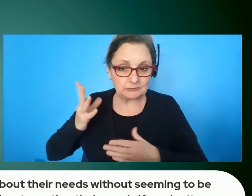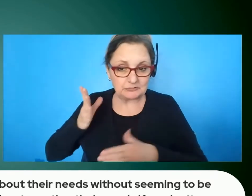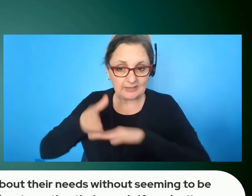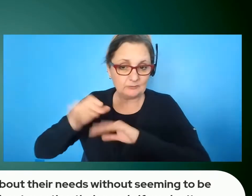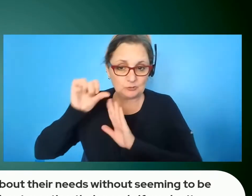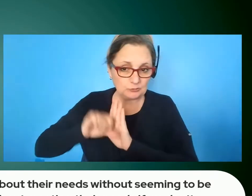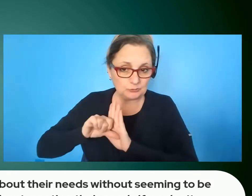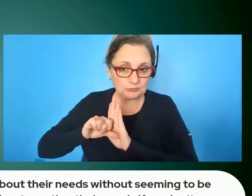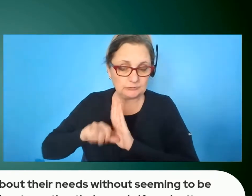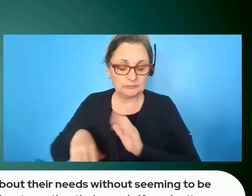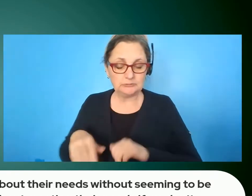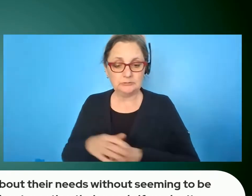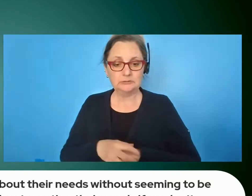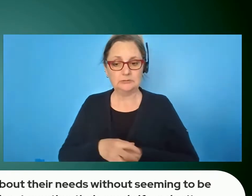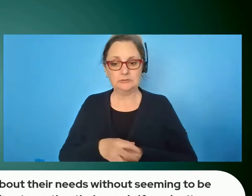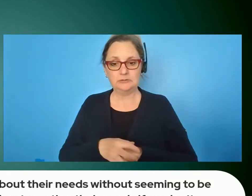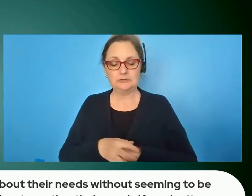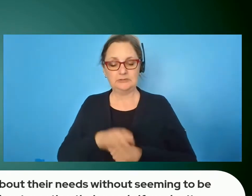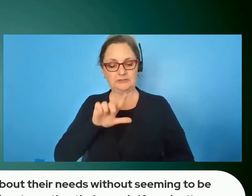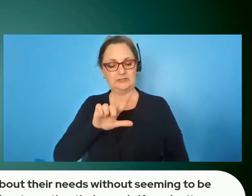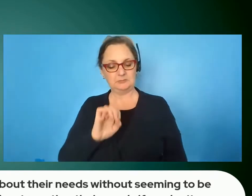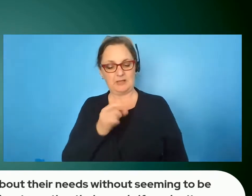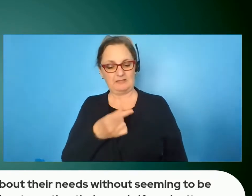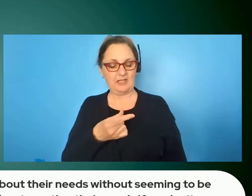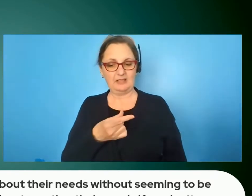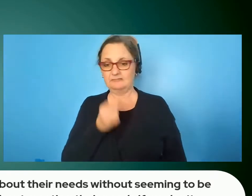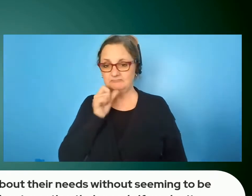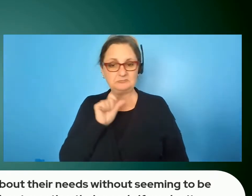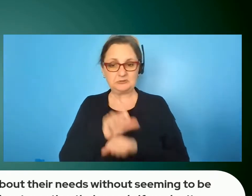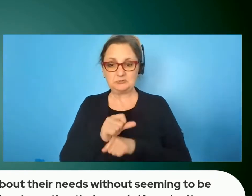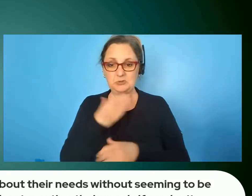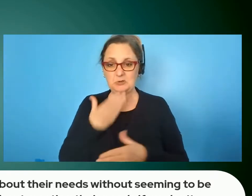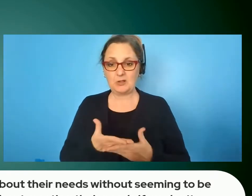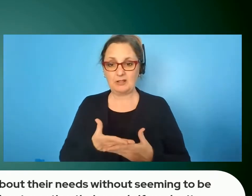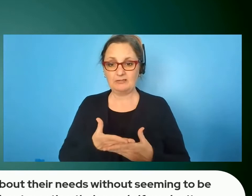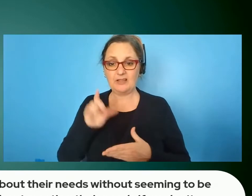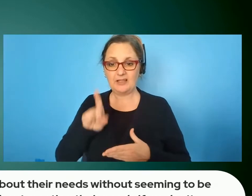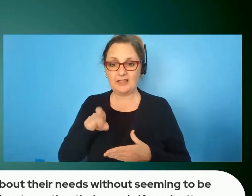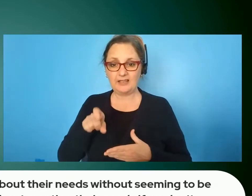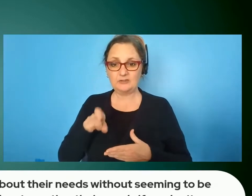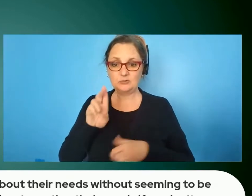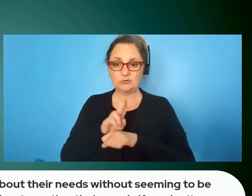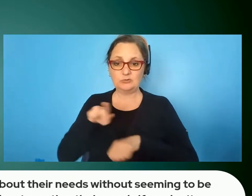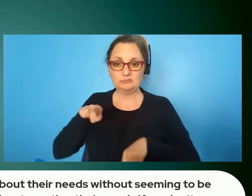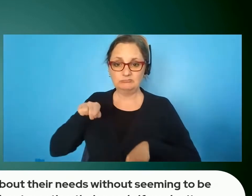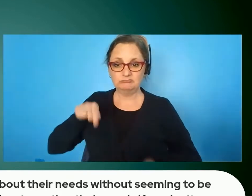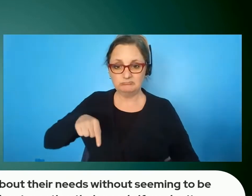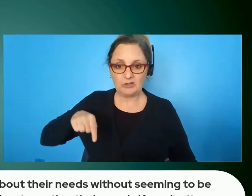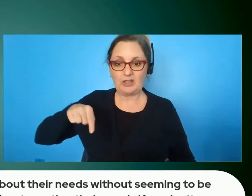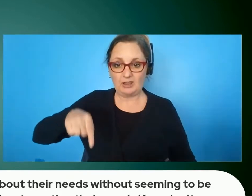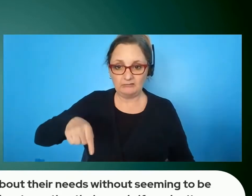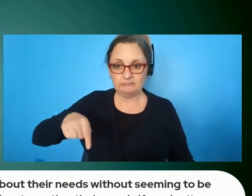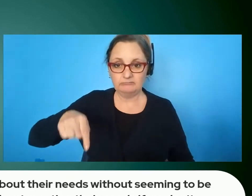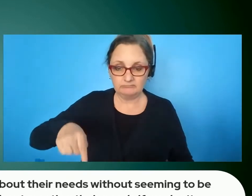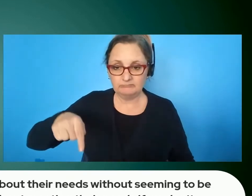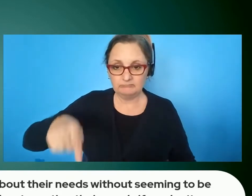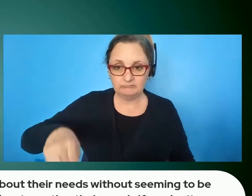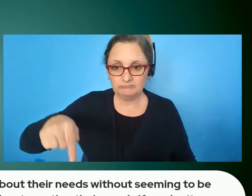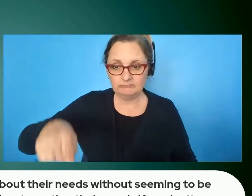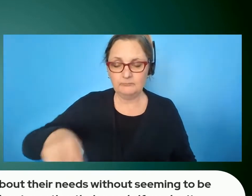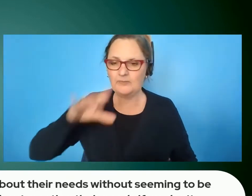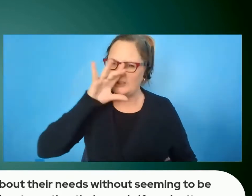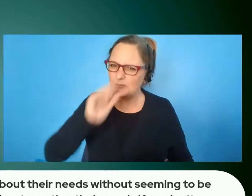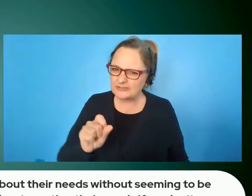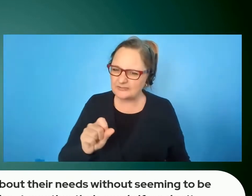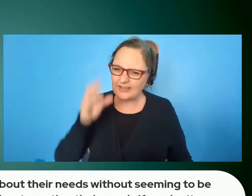um was that my leg didn't work very well i had to use canes and i had to use different mobility aids it was a very fascinating